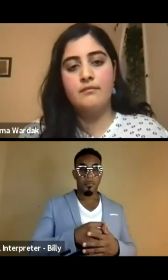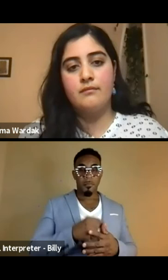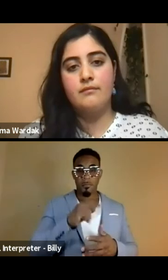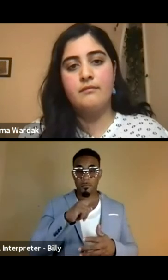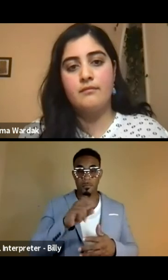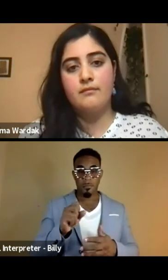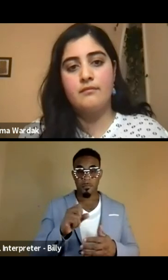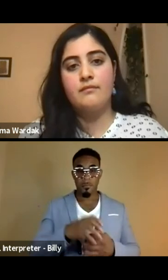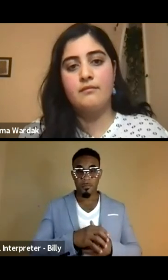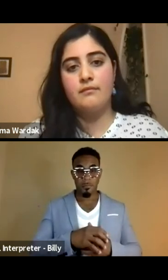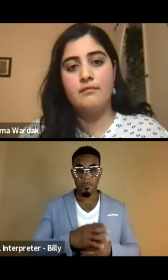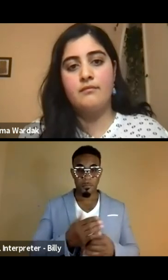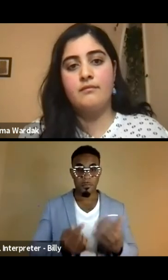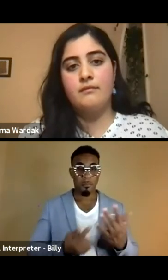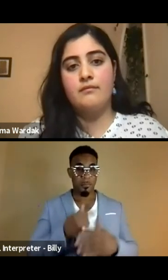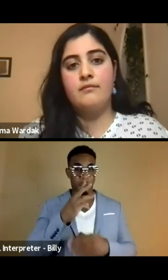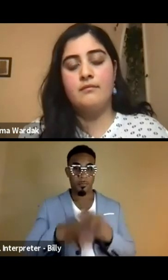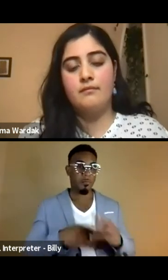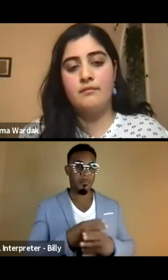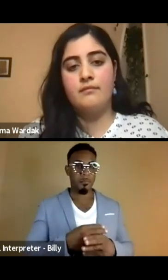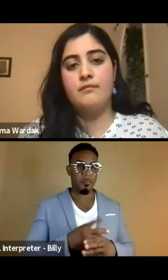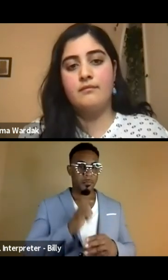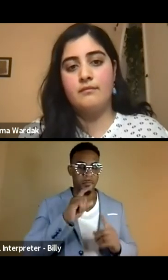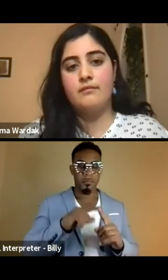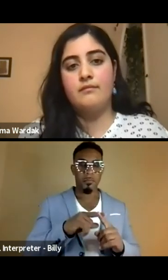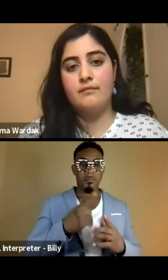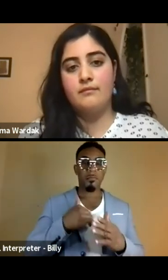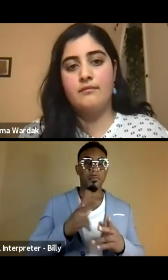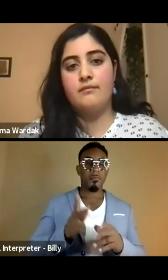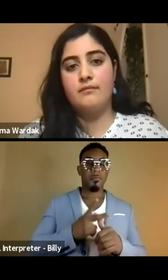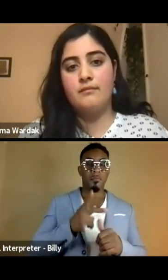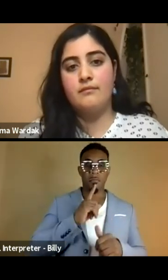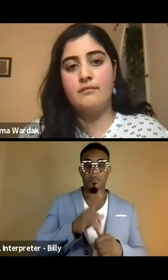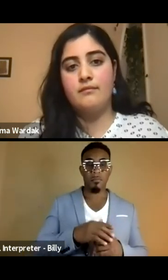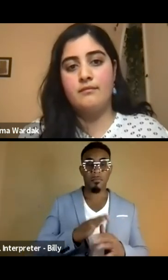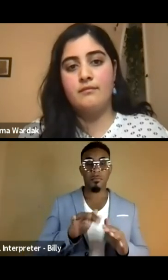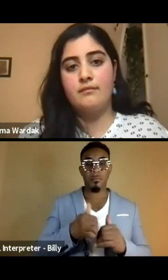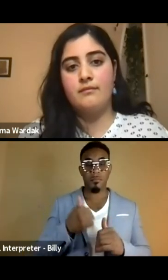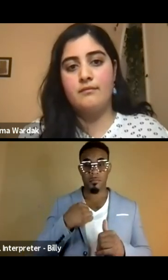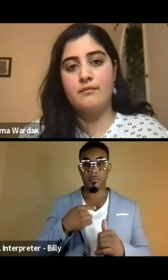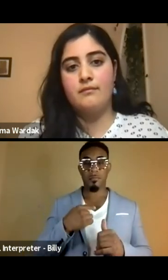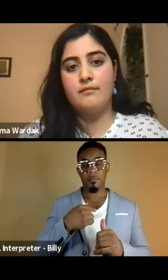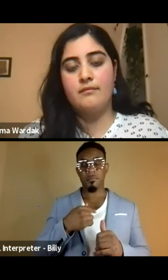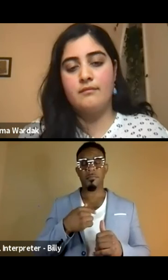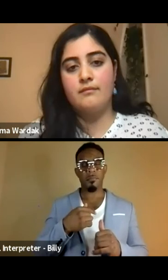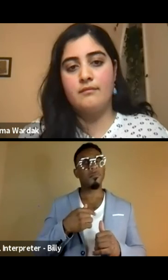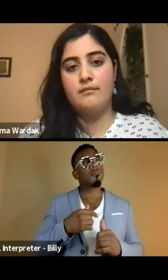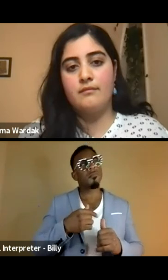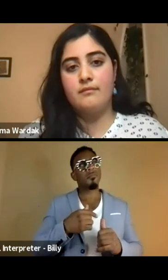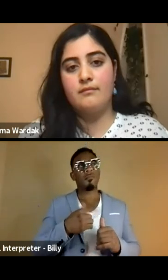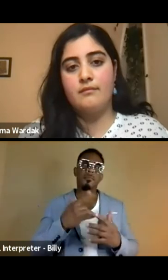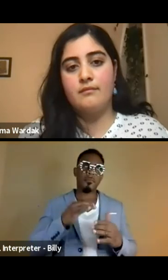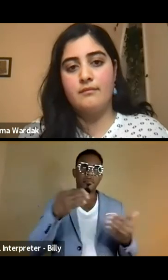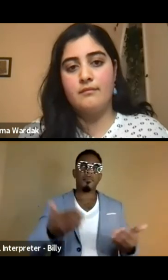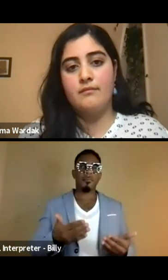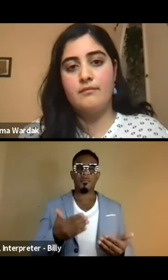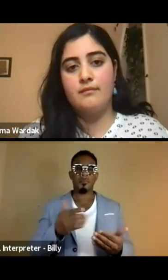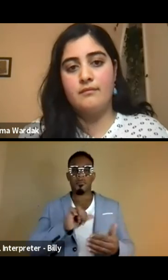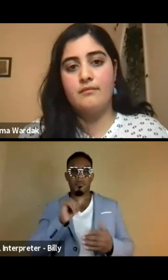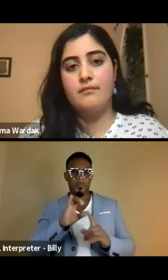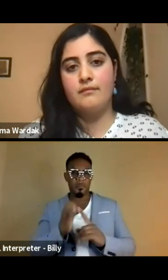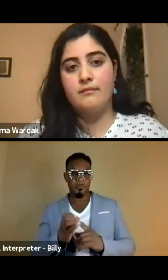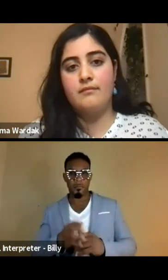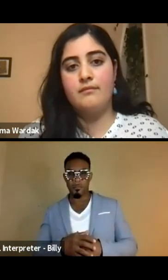United States and across the world when it comes to what our priorities are and how we, um, welcome, uh, other